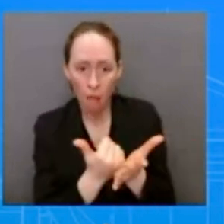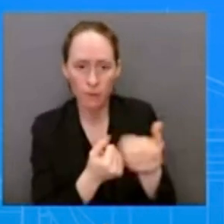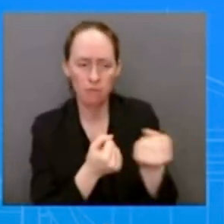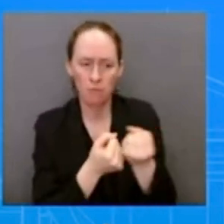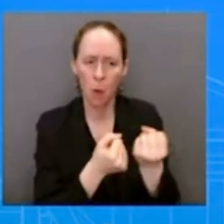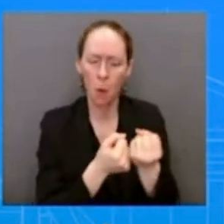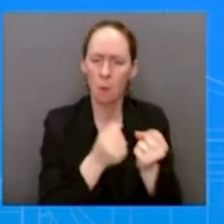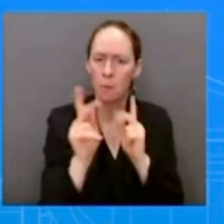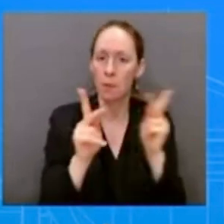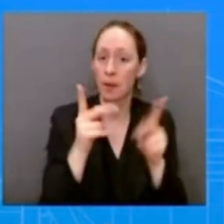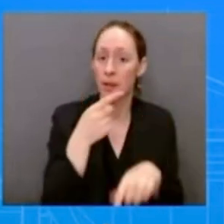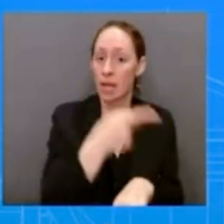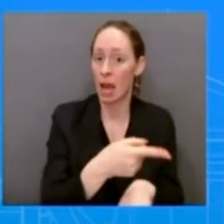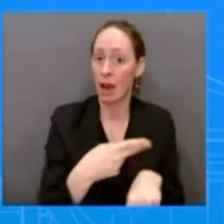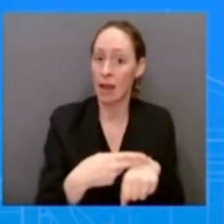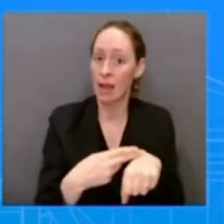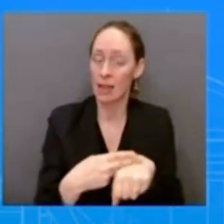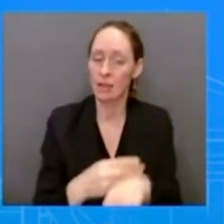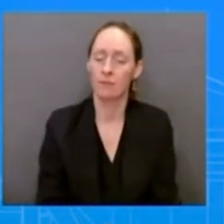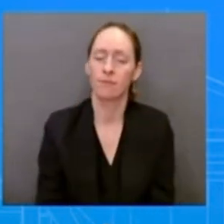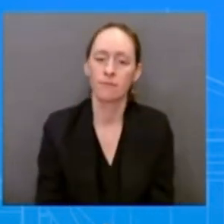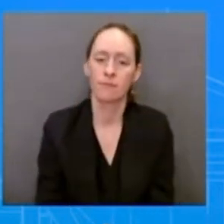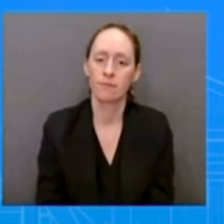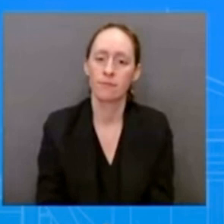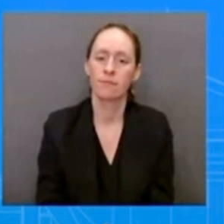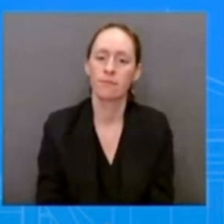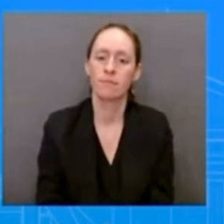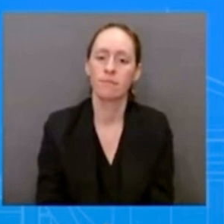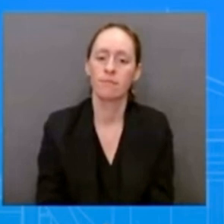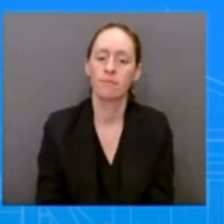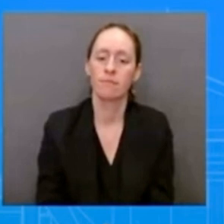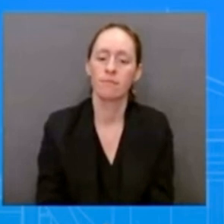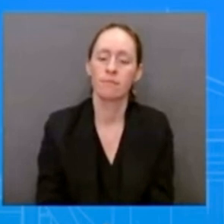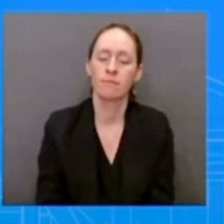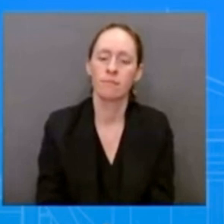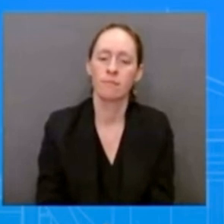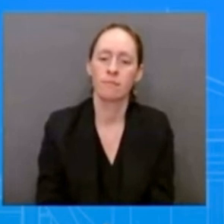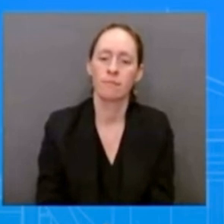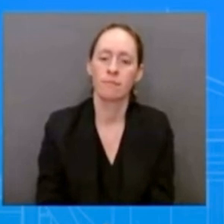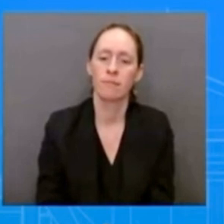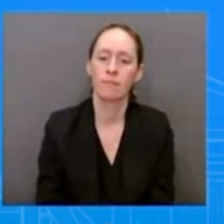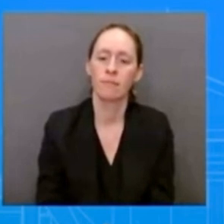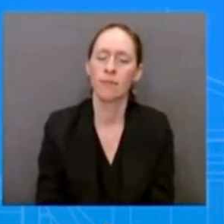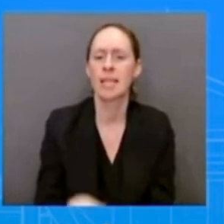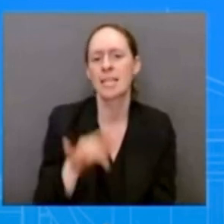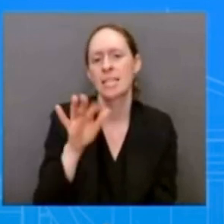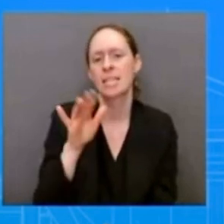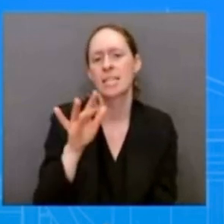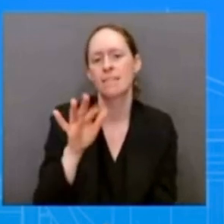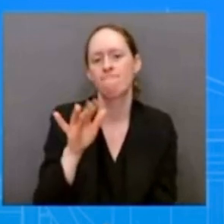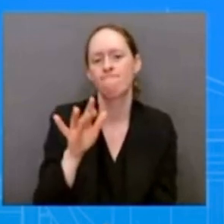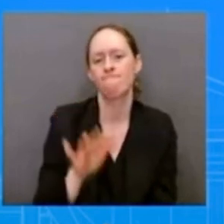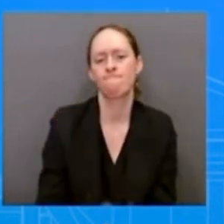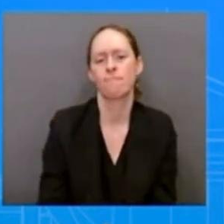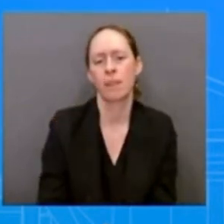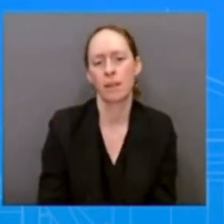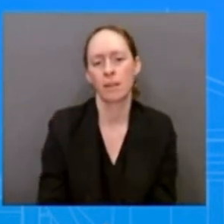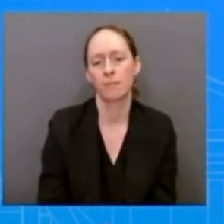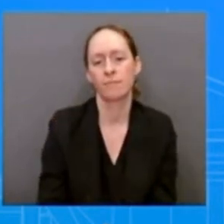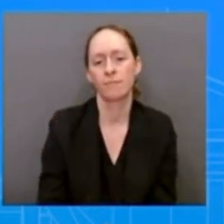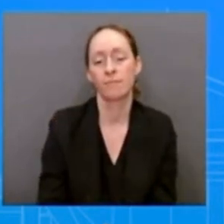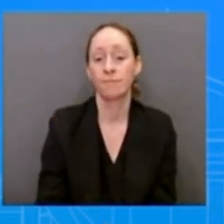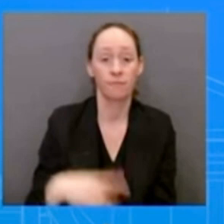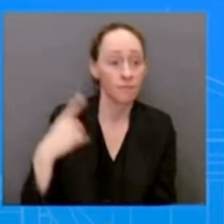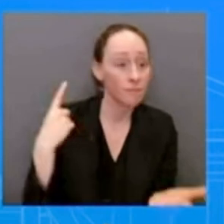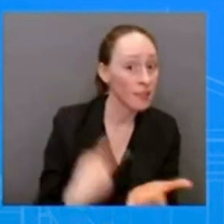on that part of the island and um uh as i said any discussion about the use of military forces has got to be done